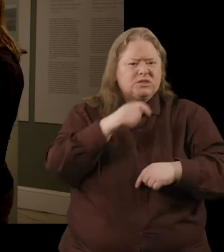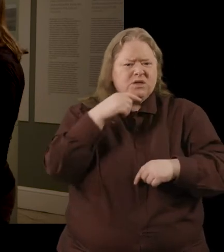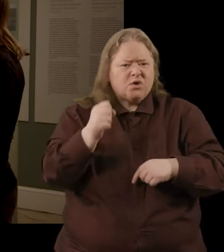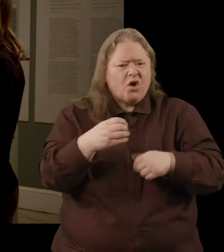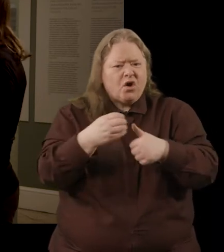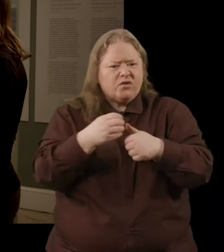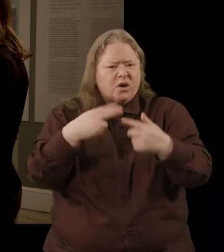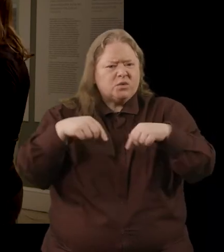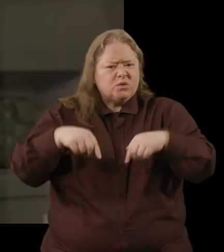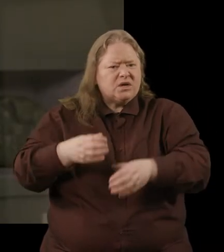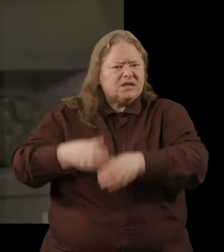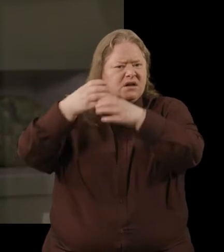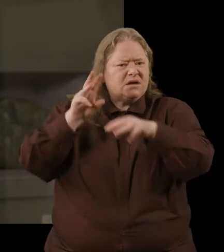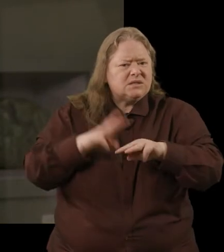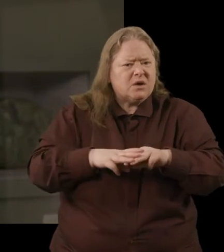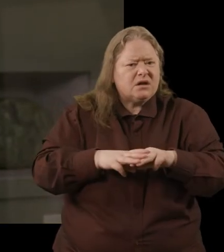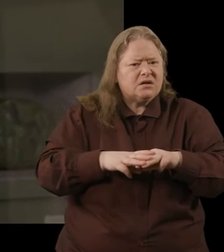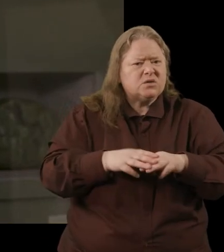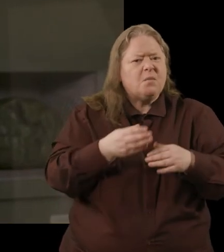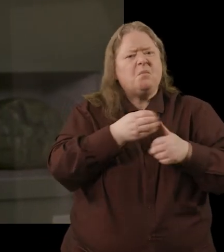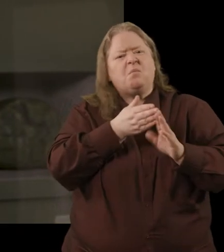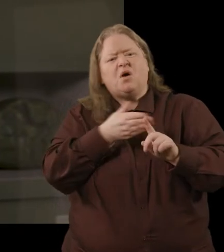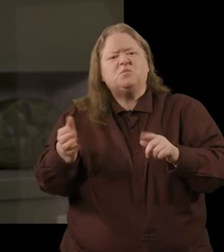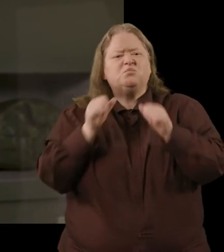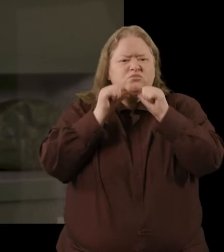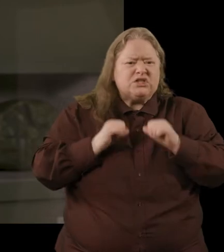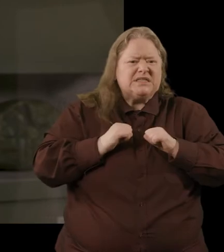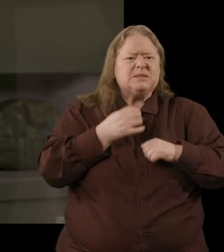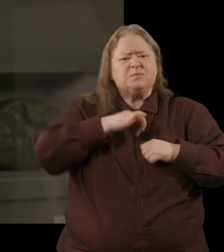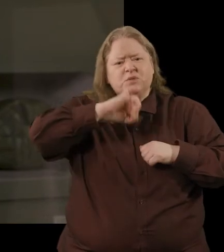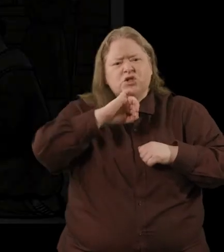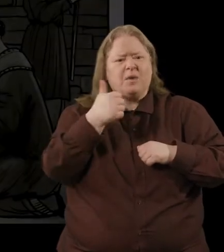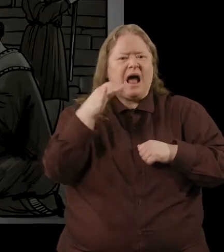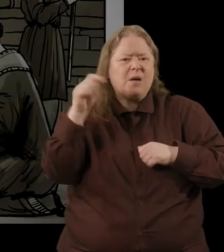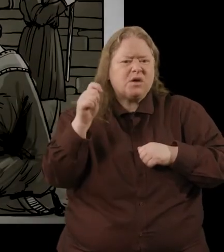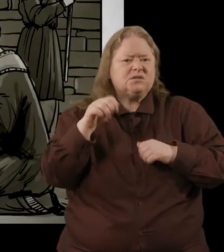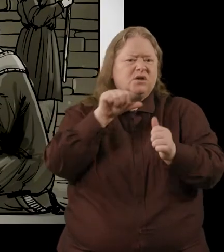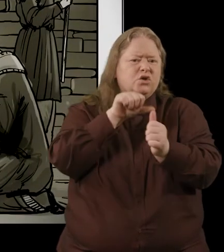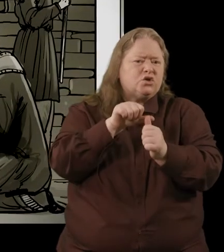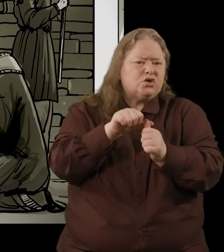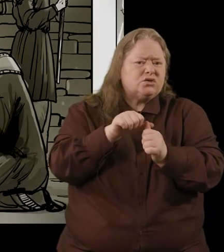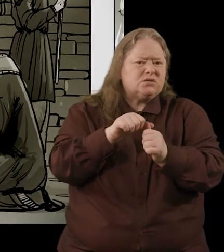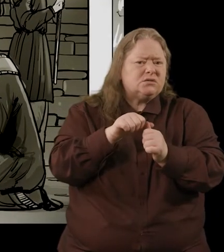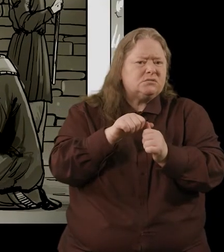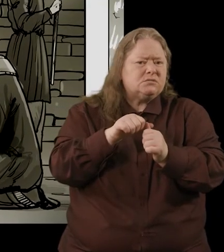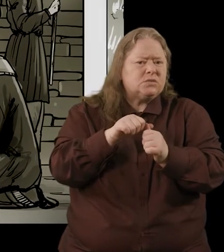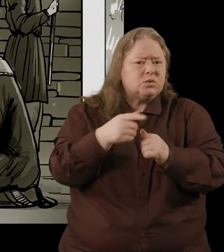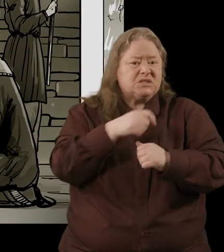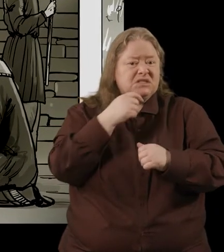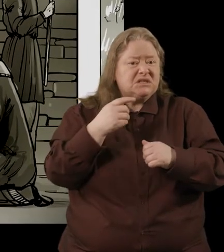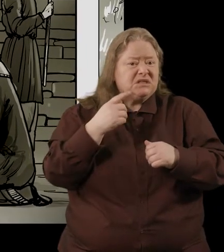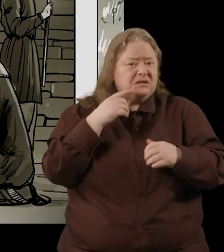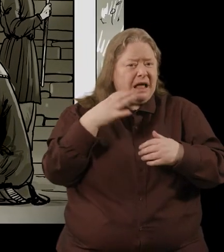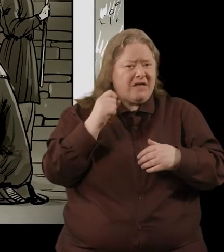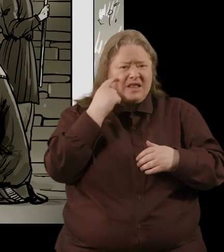coming to Glendalough as well. So, apart from priests, bishops, abbots and nuns, you would